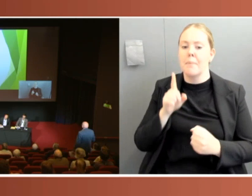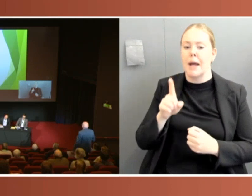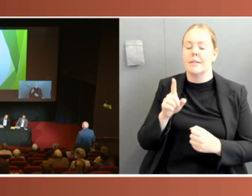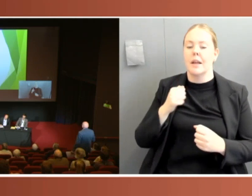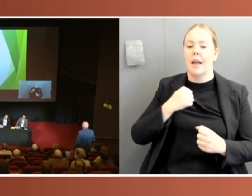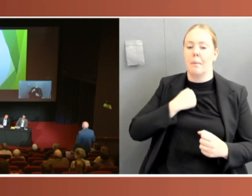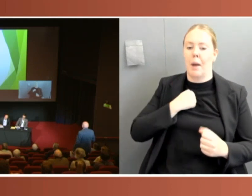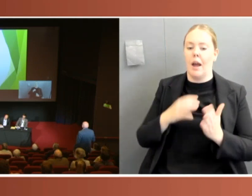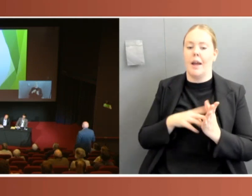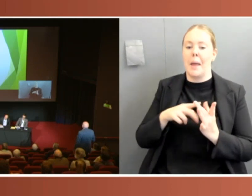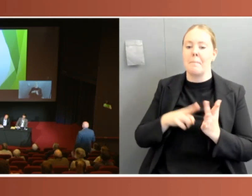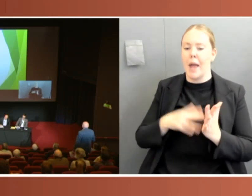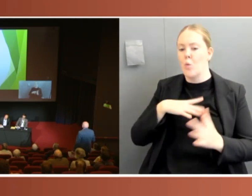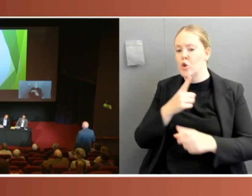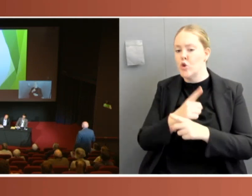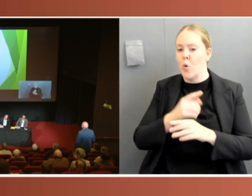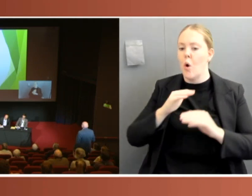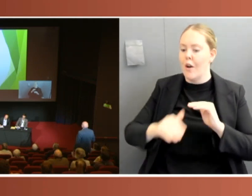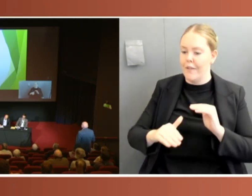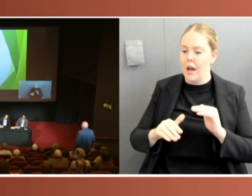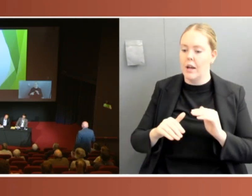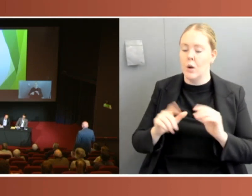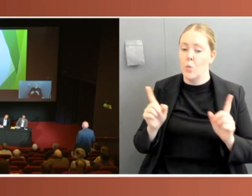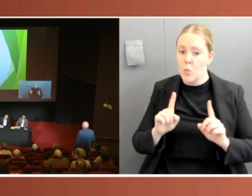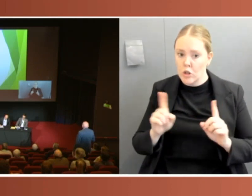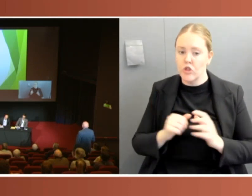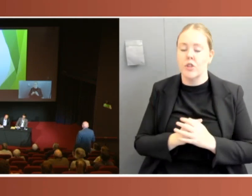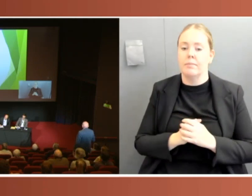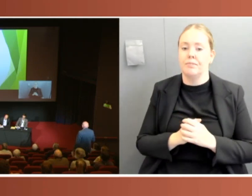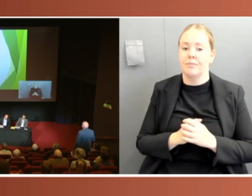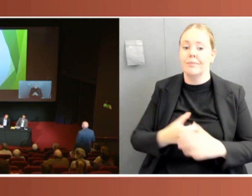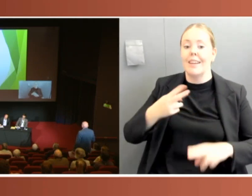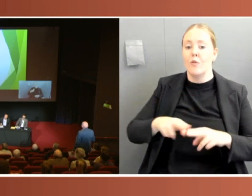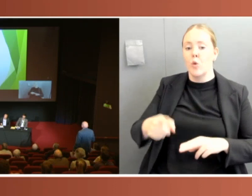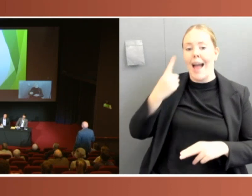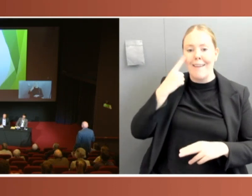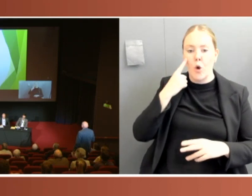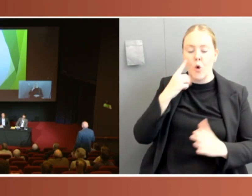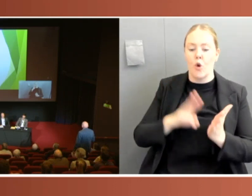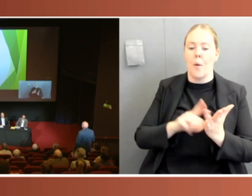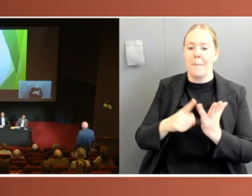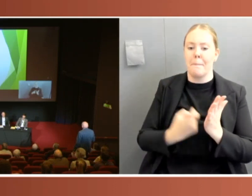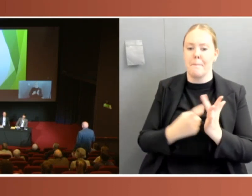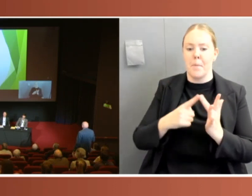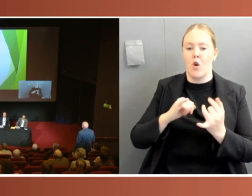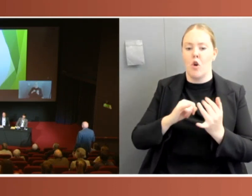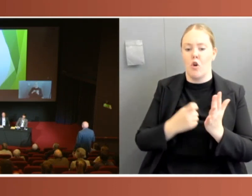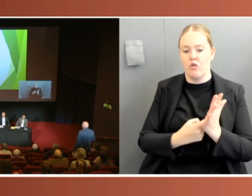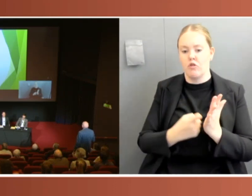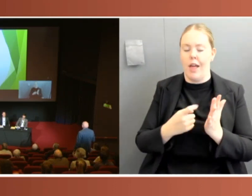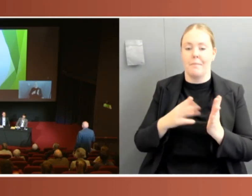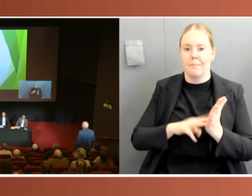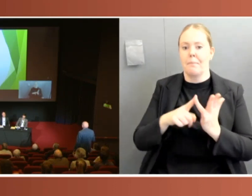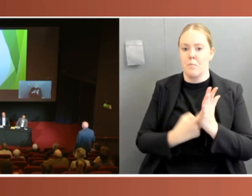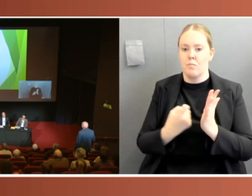if you looked at the Morrison governments, the two of them, and tracked through some of the things you were talking